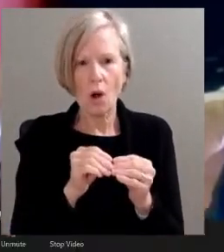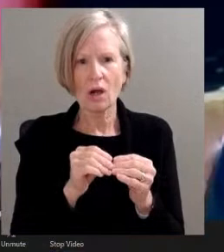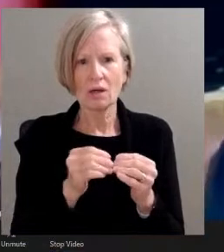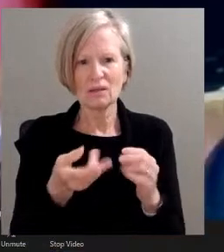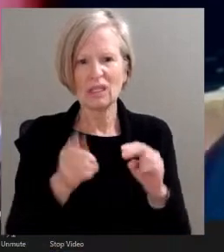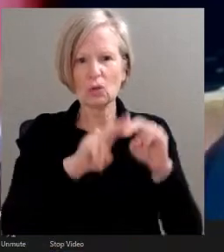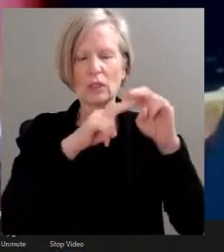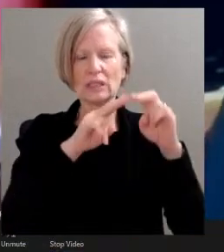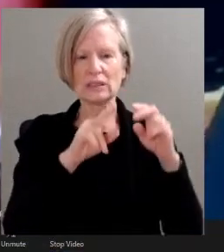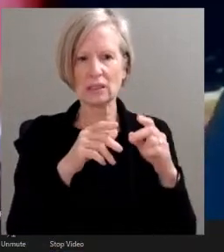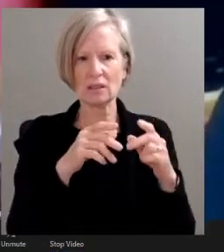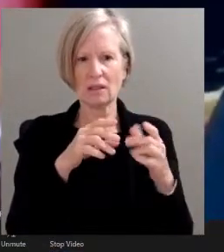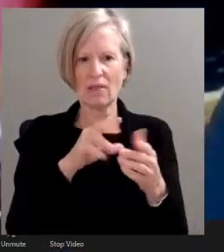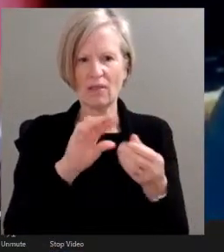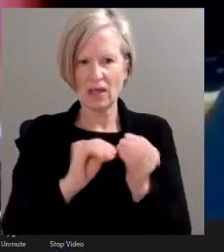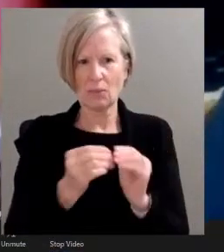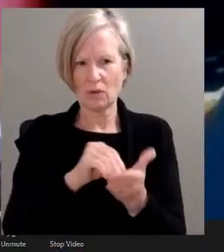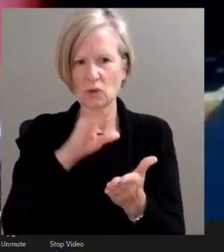you, Matt.